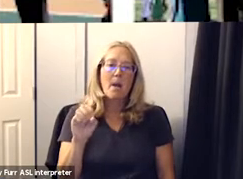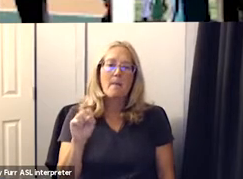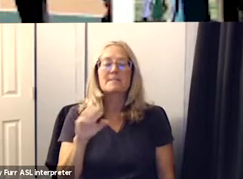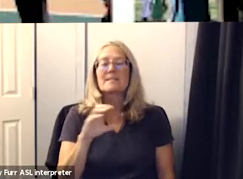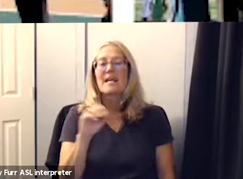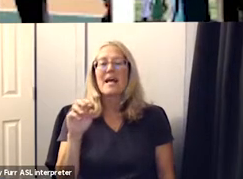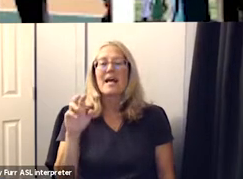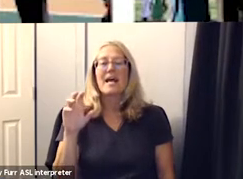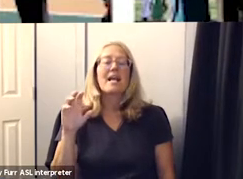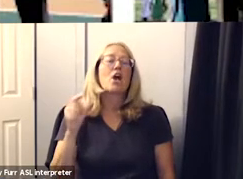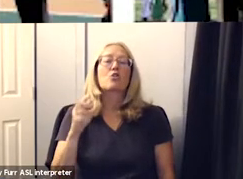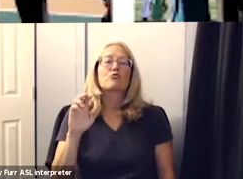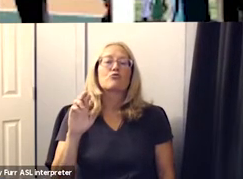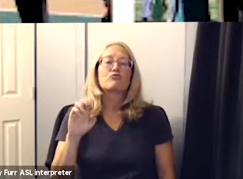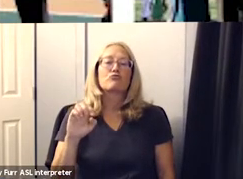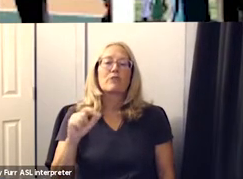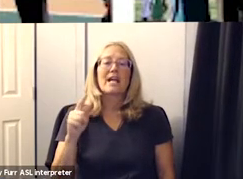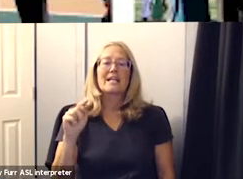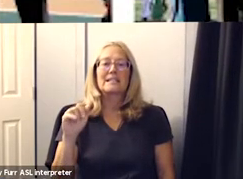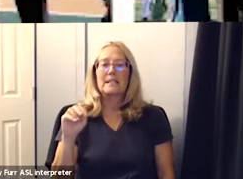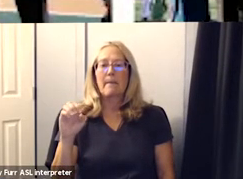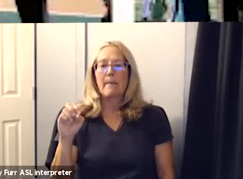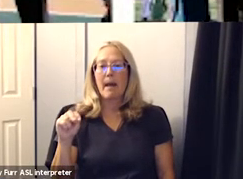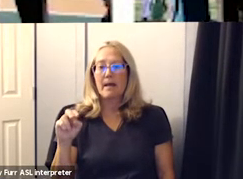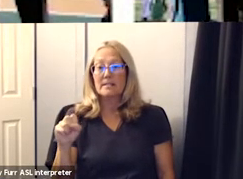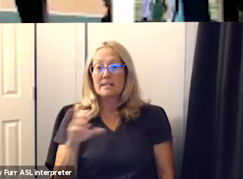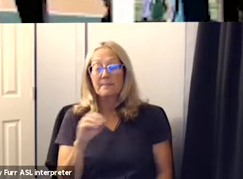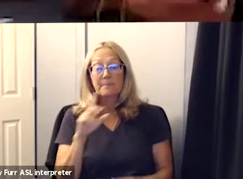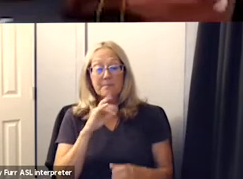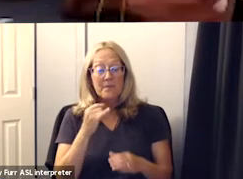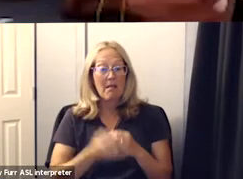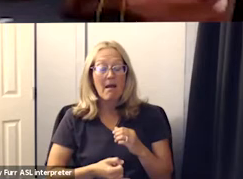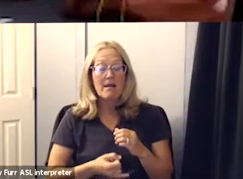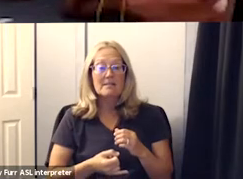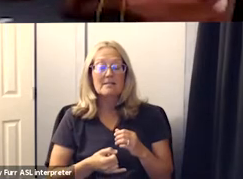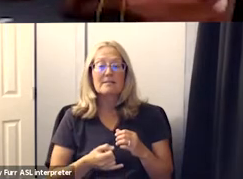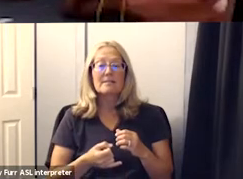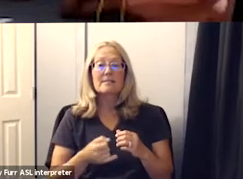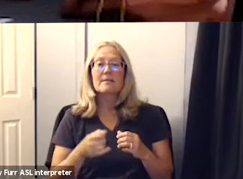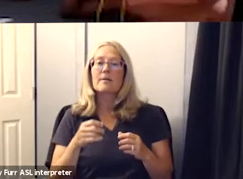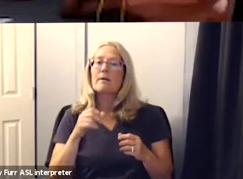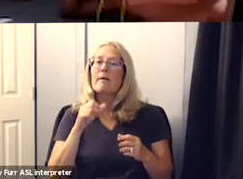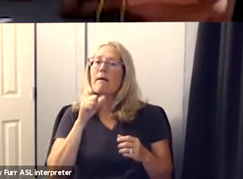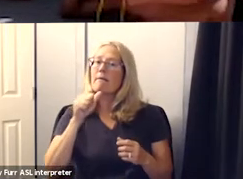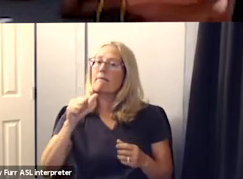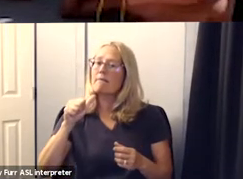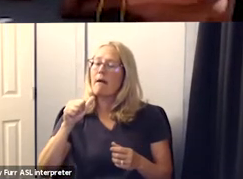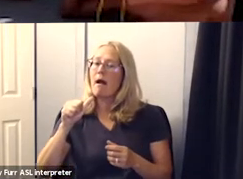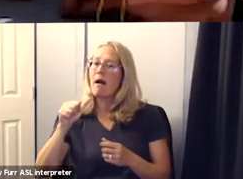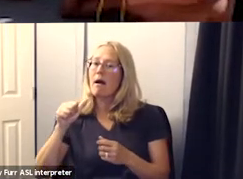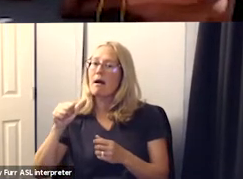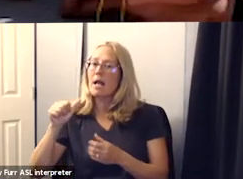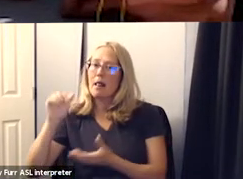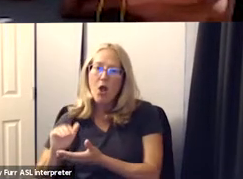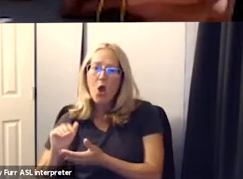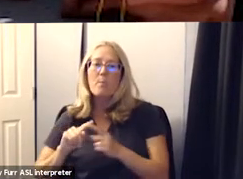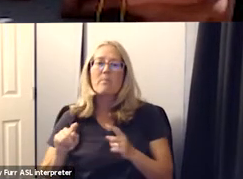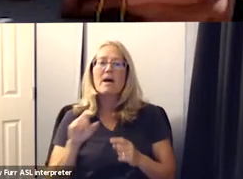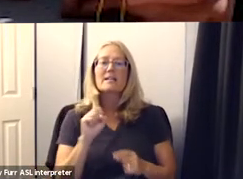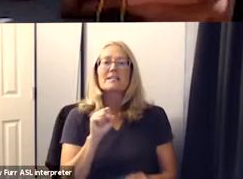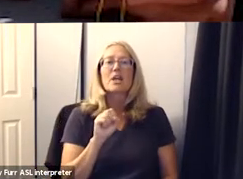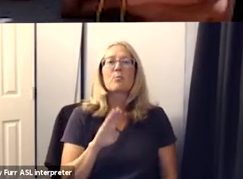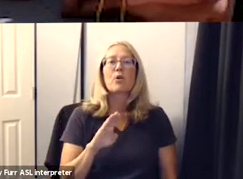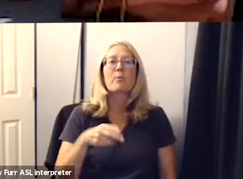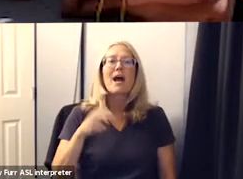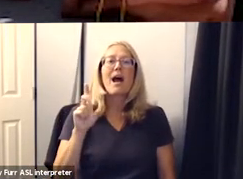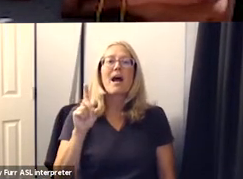this make such a beautiful campus and last but not least i want to take a moment to recognize our santa barbara high dons